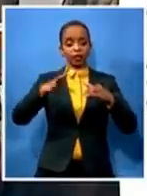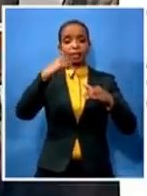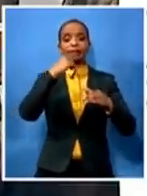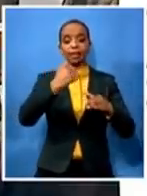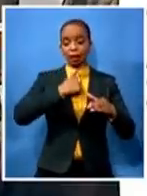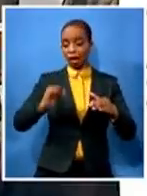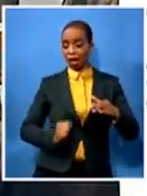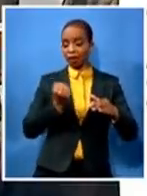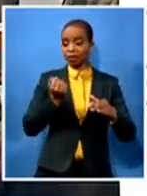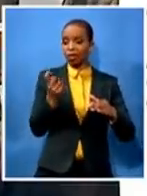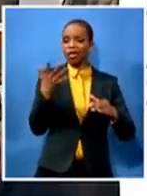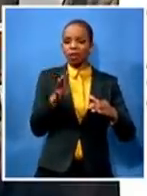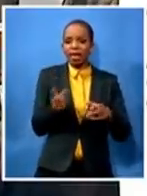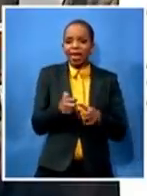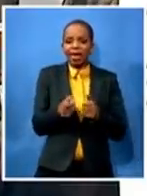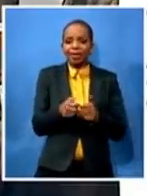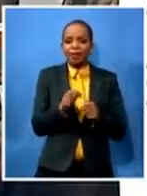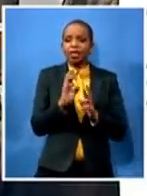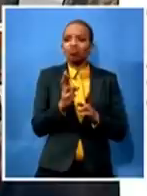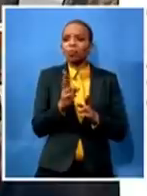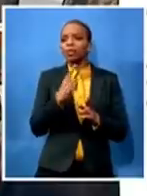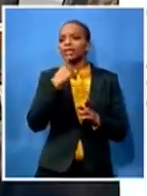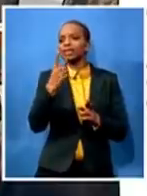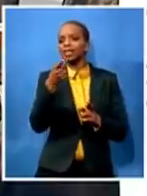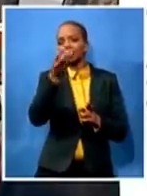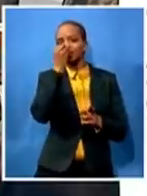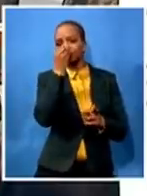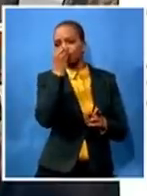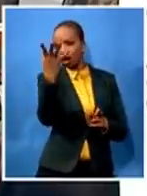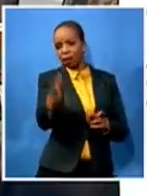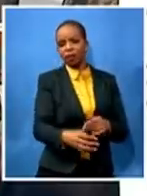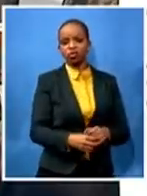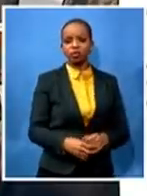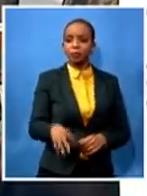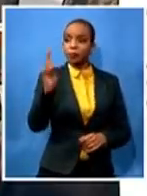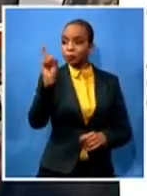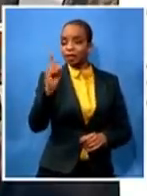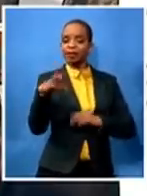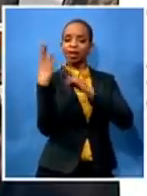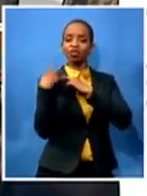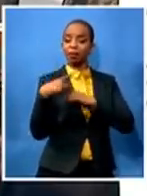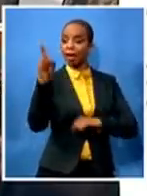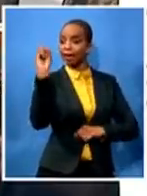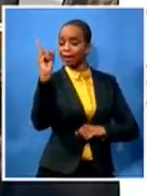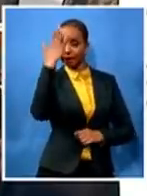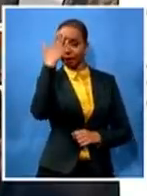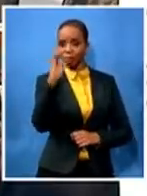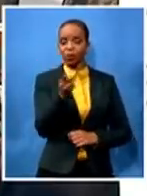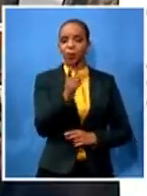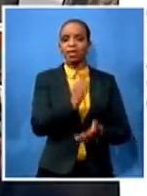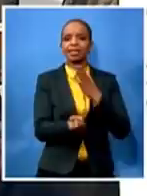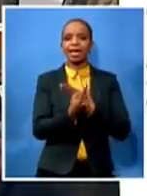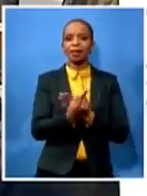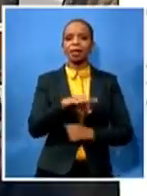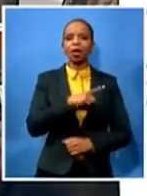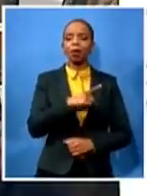hogwash this is rubbish he is responsible he knows what is happening there are people that he pays for maintenance and all those things i